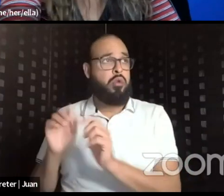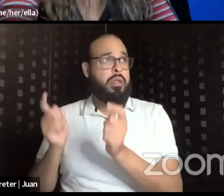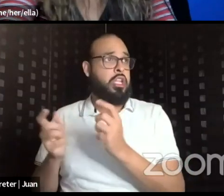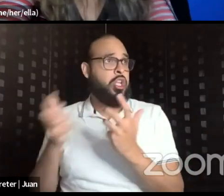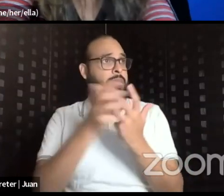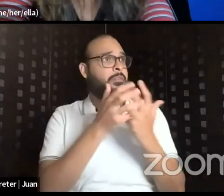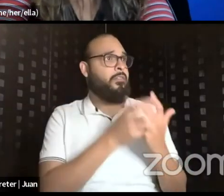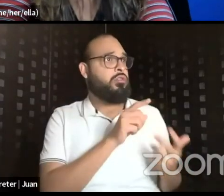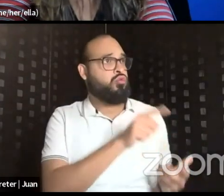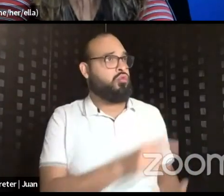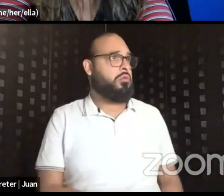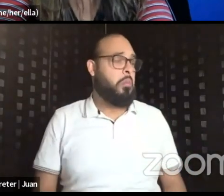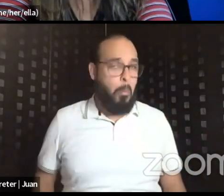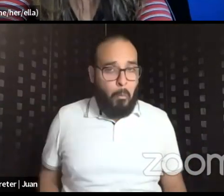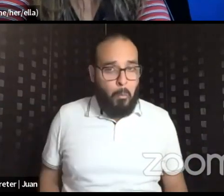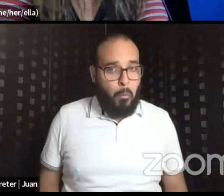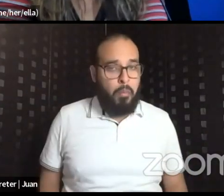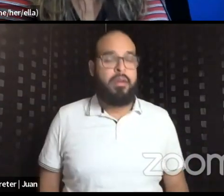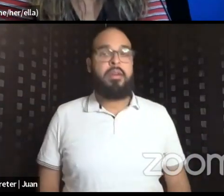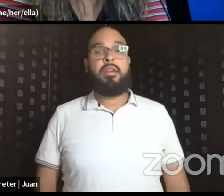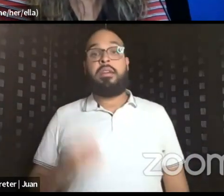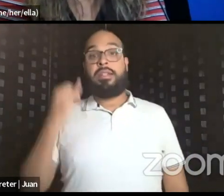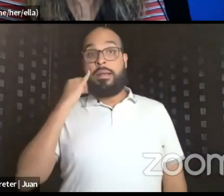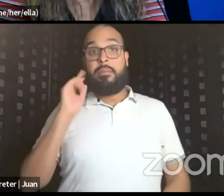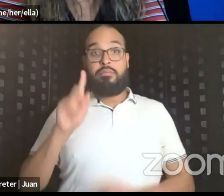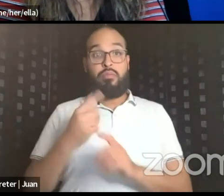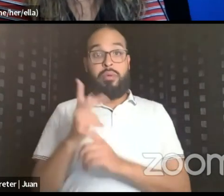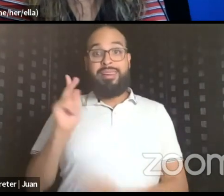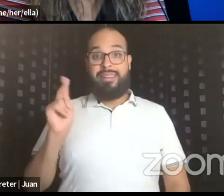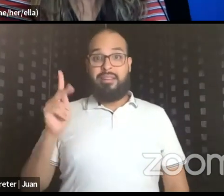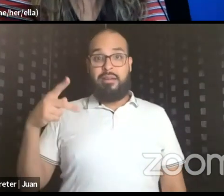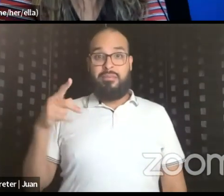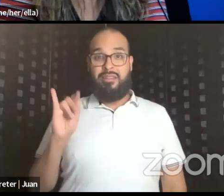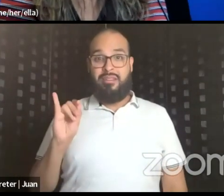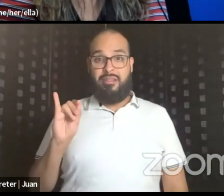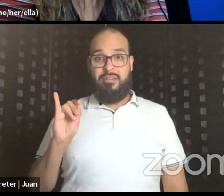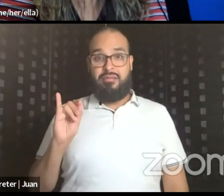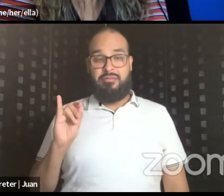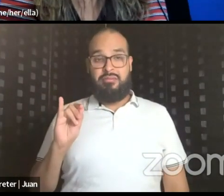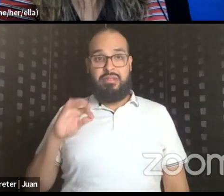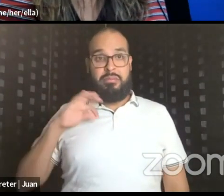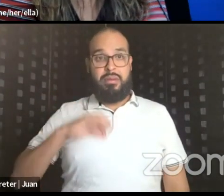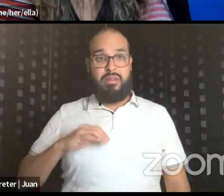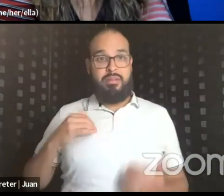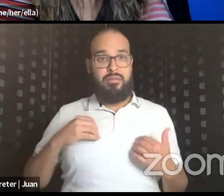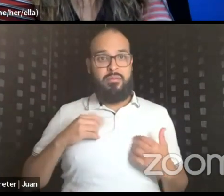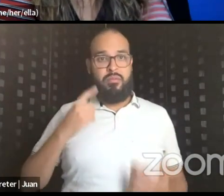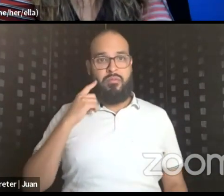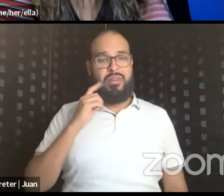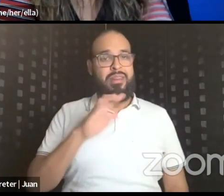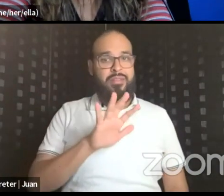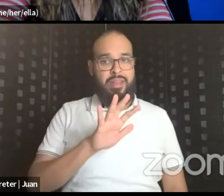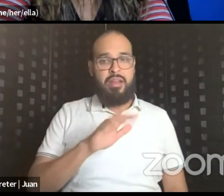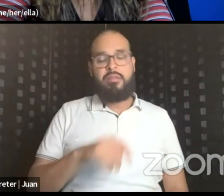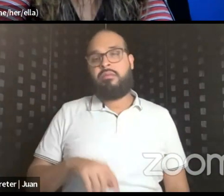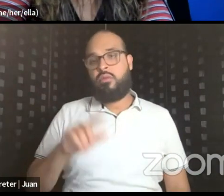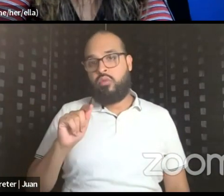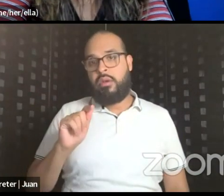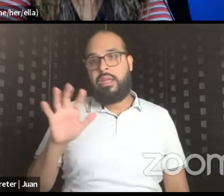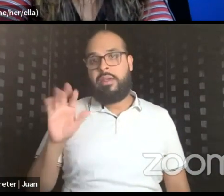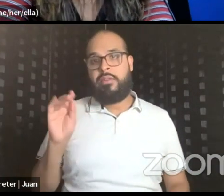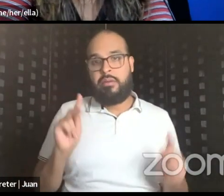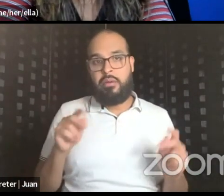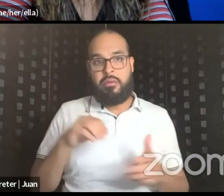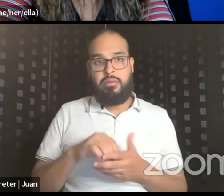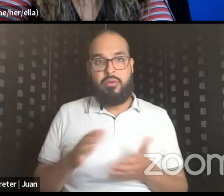Because what if the only KPI return you have is for the five, 20, 50 people in that room, the